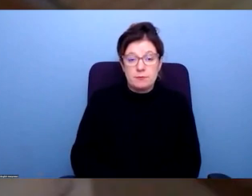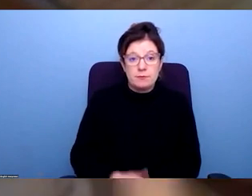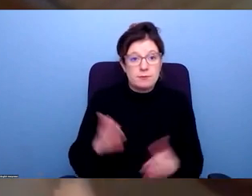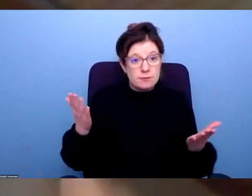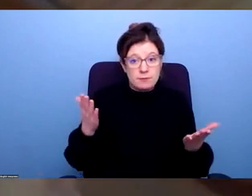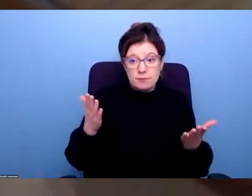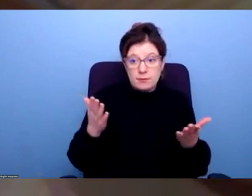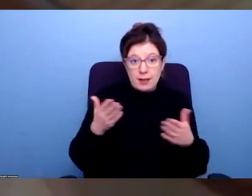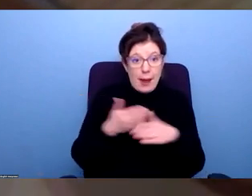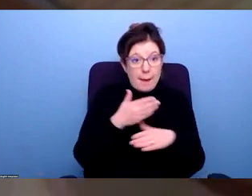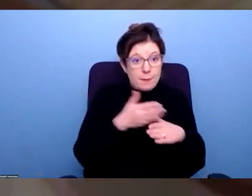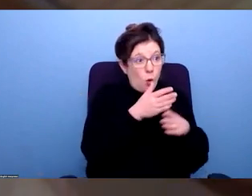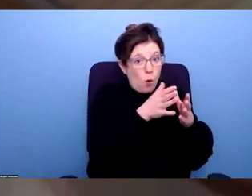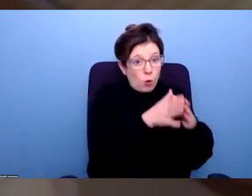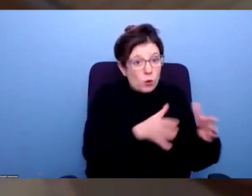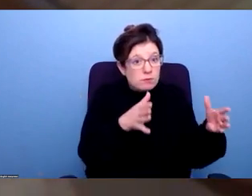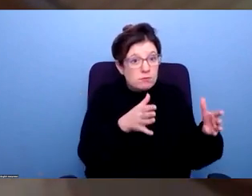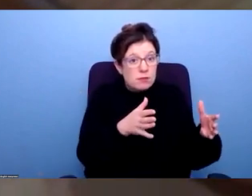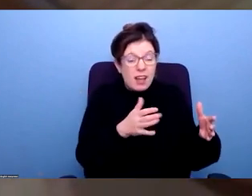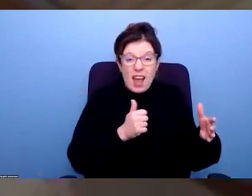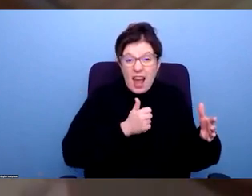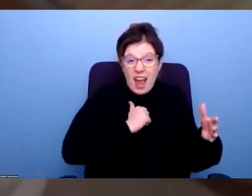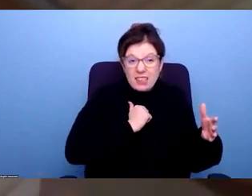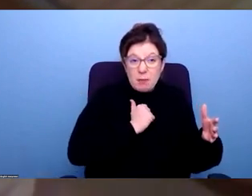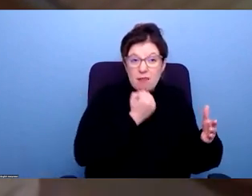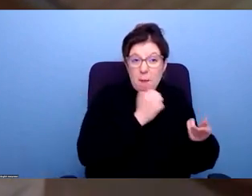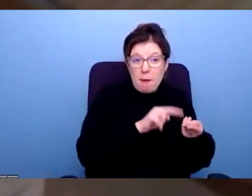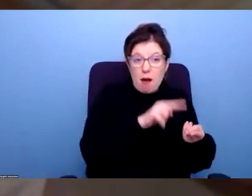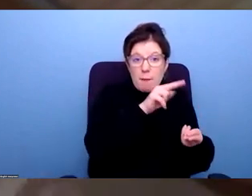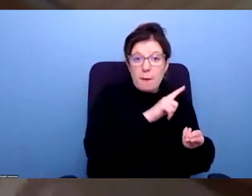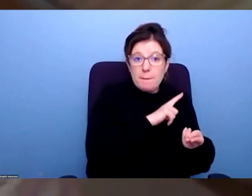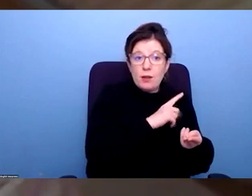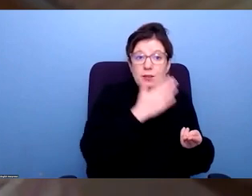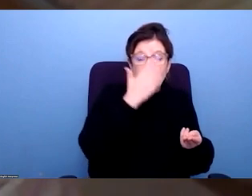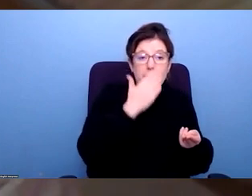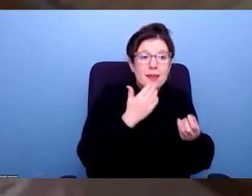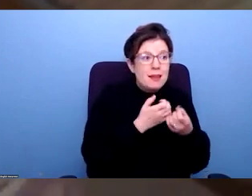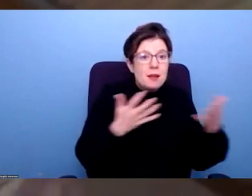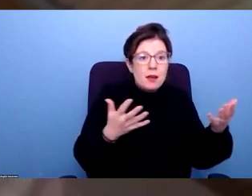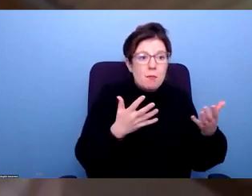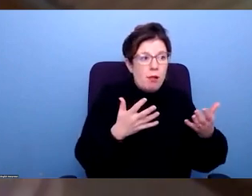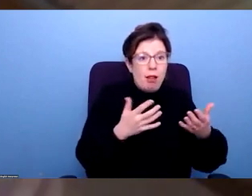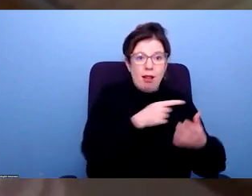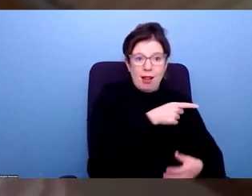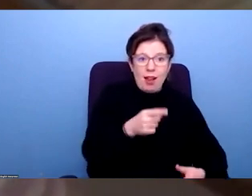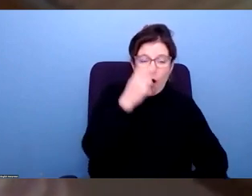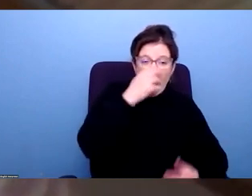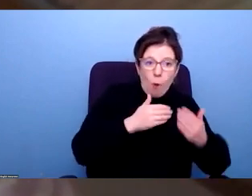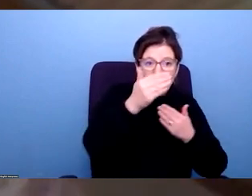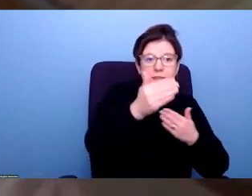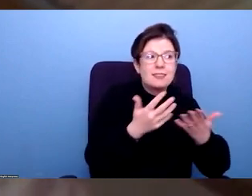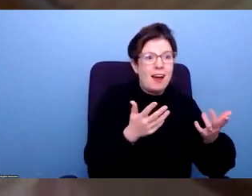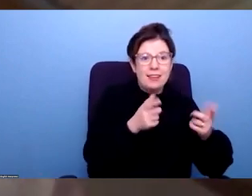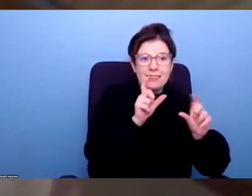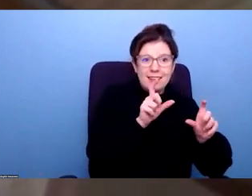increases in employment are things we might have expected to see anyway, because the population is getting older and people are staying in work and more people have health